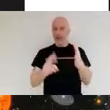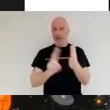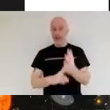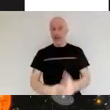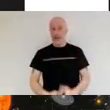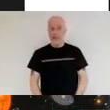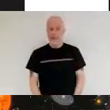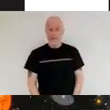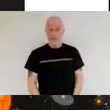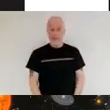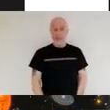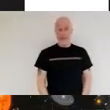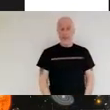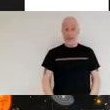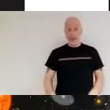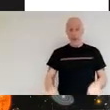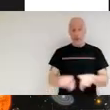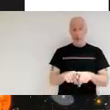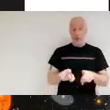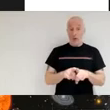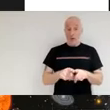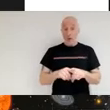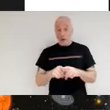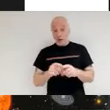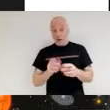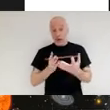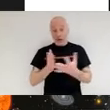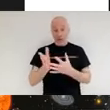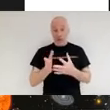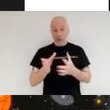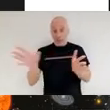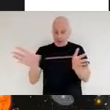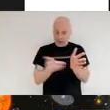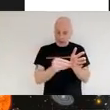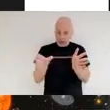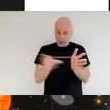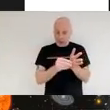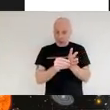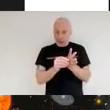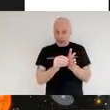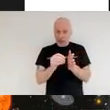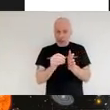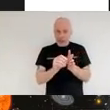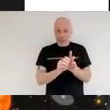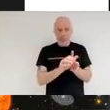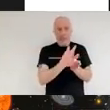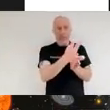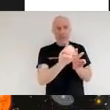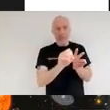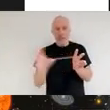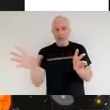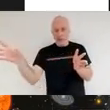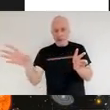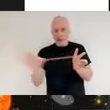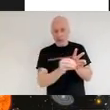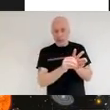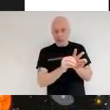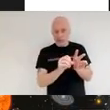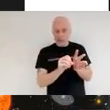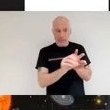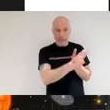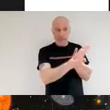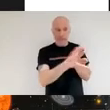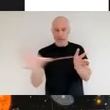get this happening through absorption and re-emission so here is a carbon dioxide molecule it can absorb incident infrared